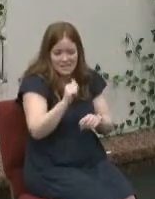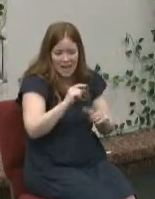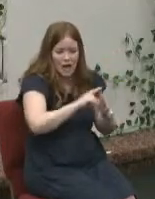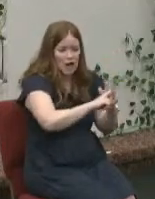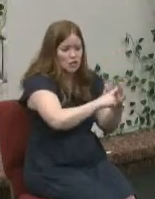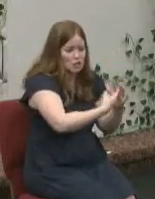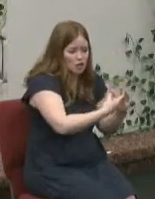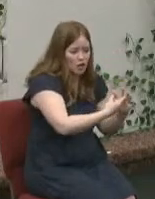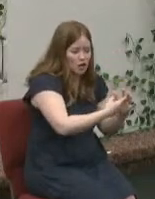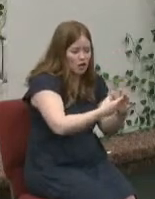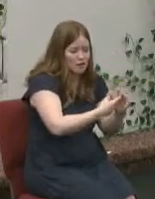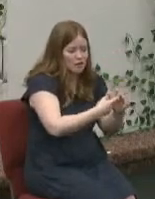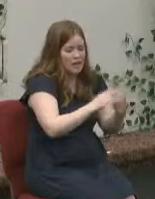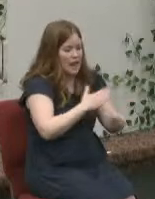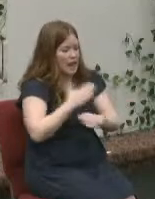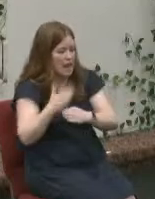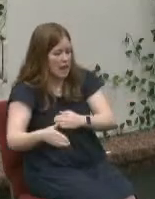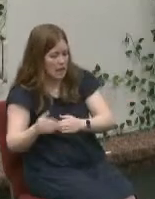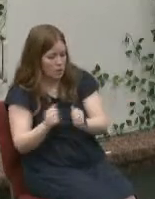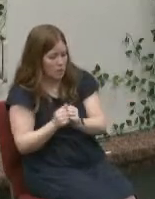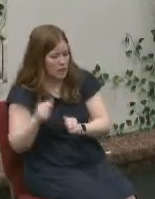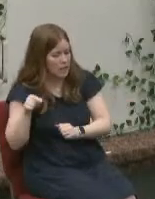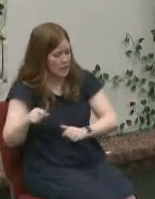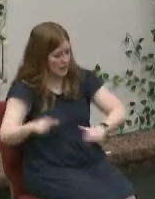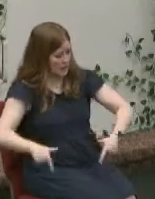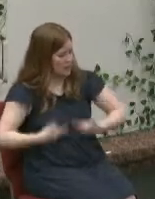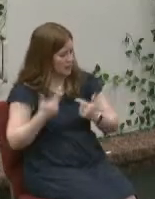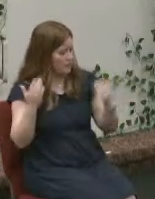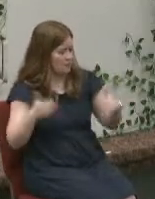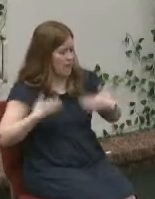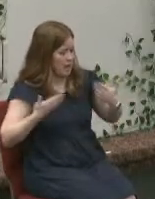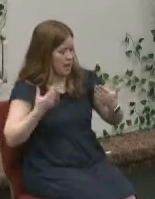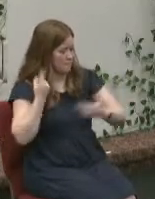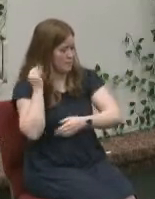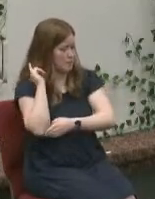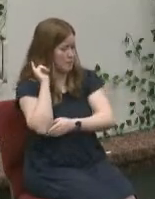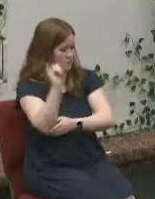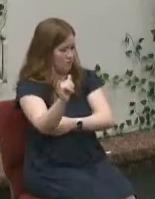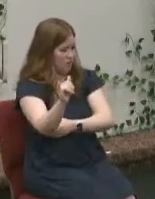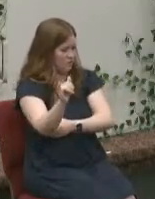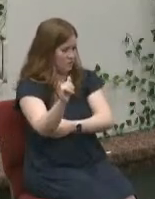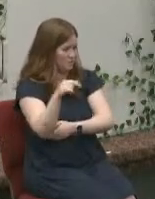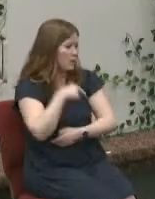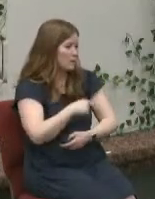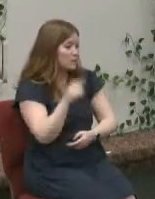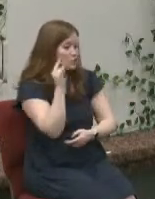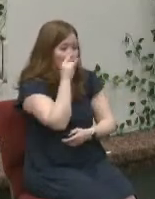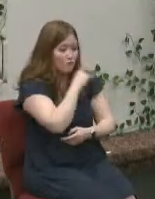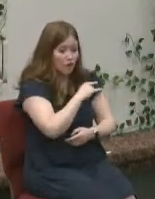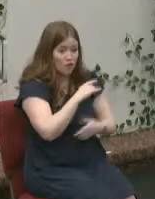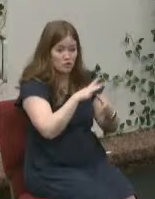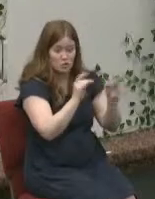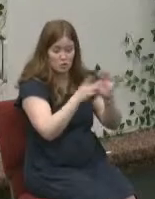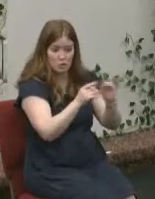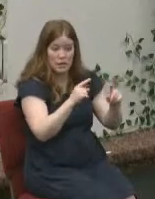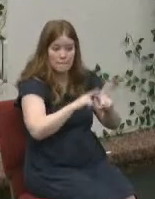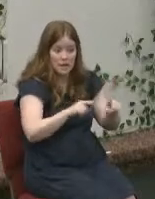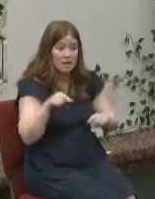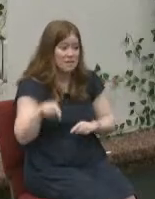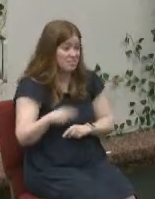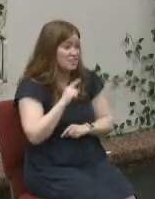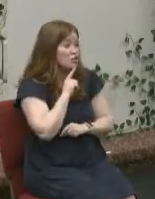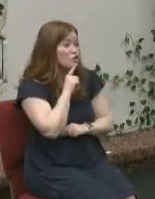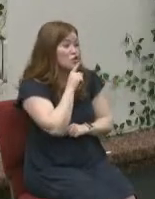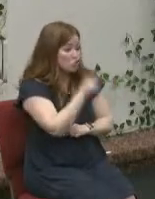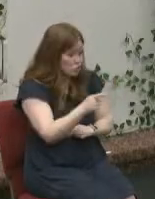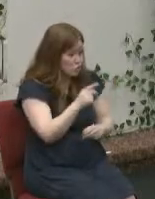don't end with they live happily ever after because those are words that come from fictional stories but this is a non-fictional story this is a